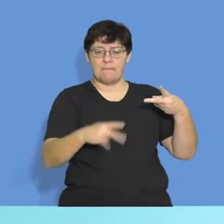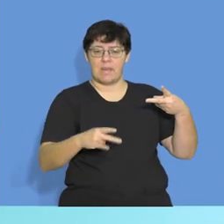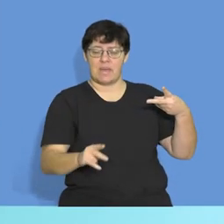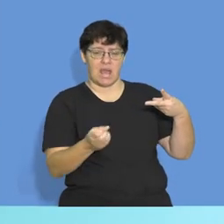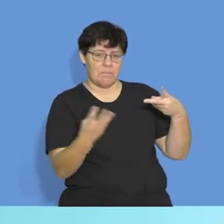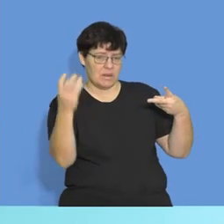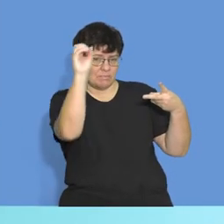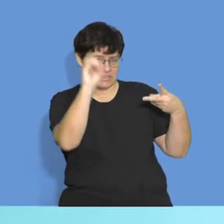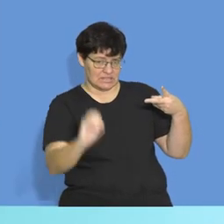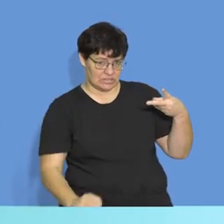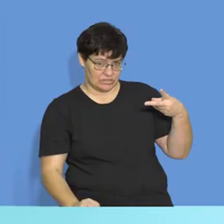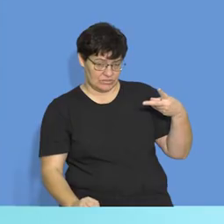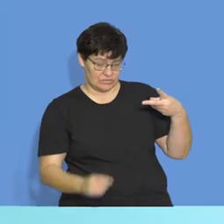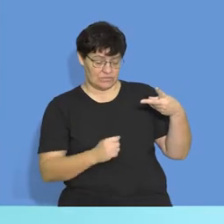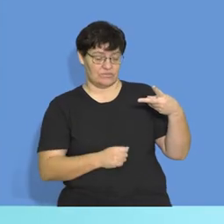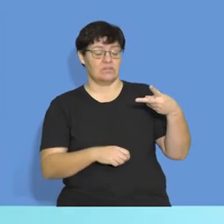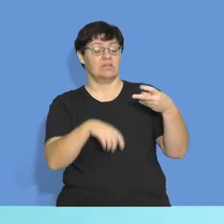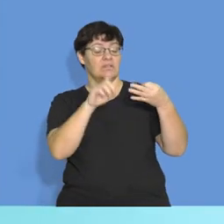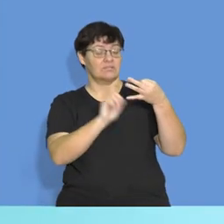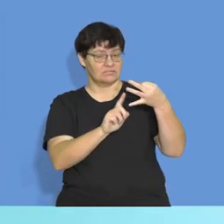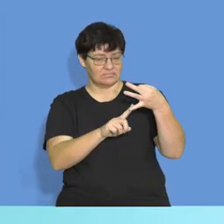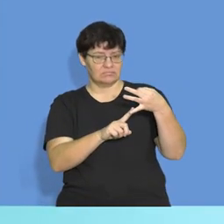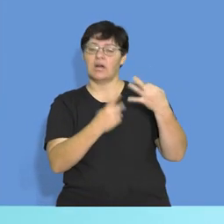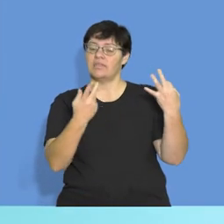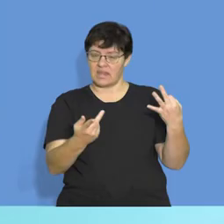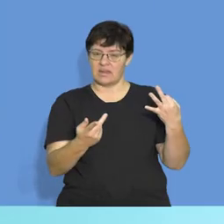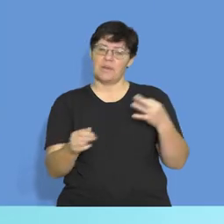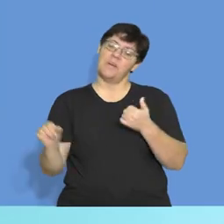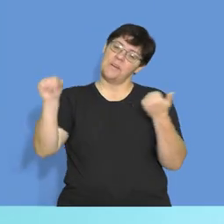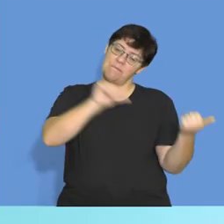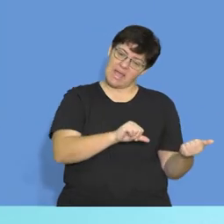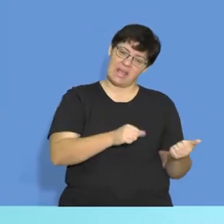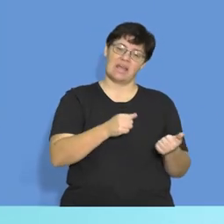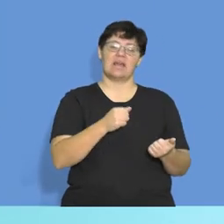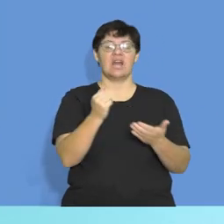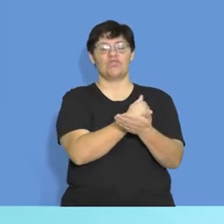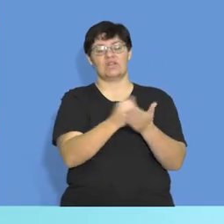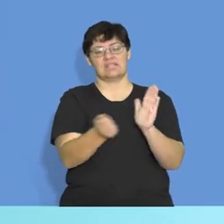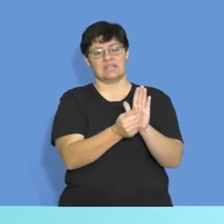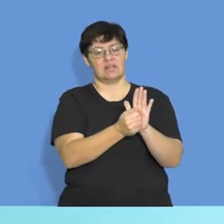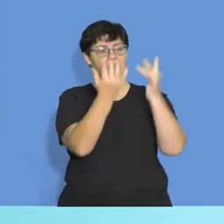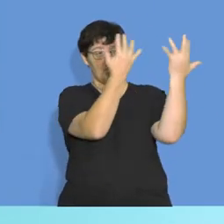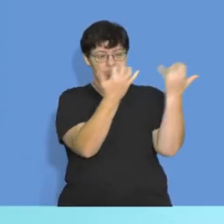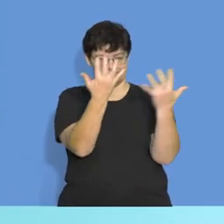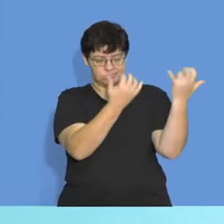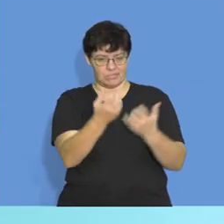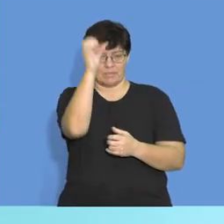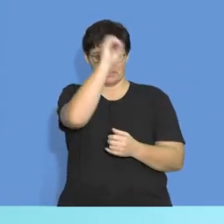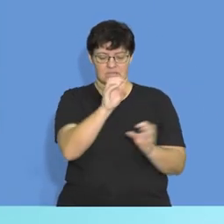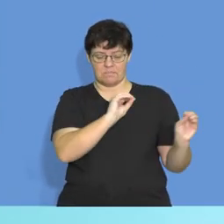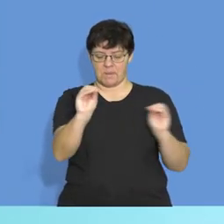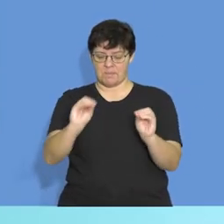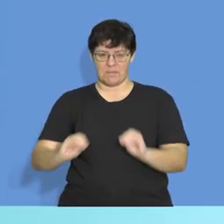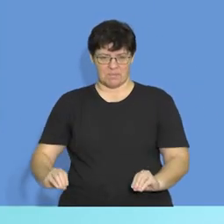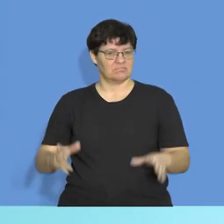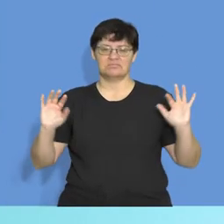my percentages? And then, you just go back to your credit sales, calculate your percentages, and voila, you've got your